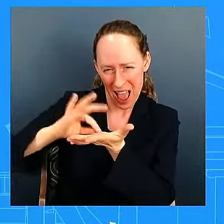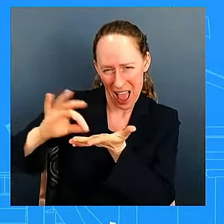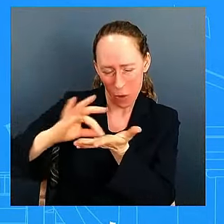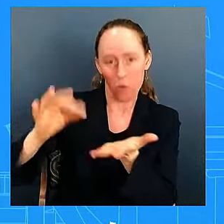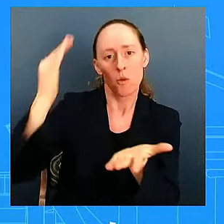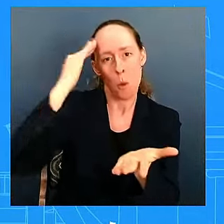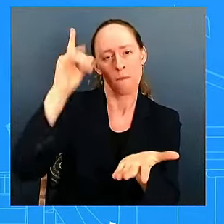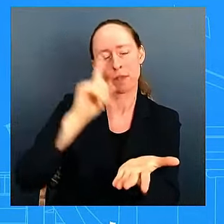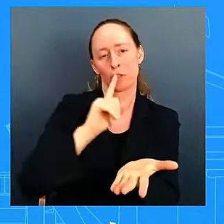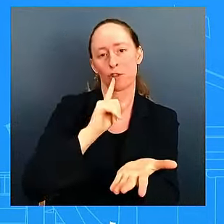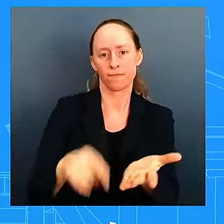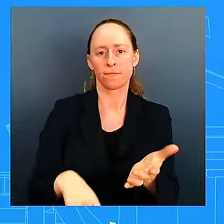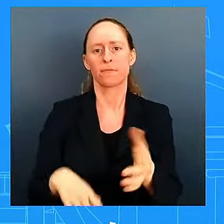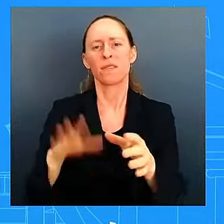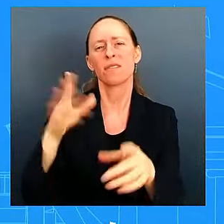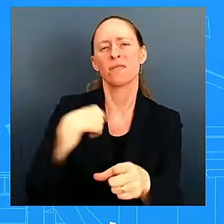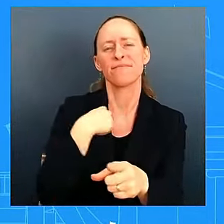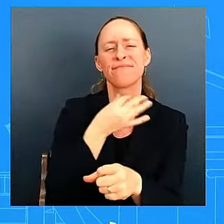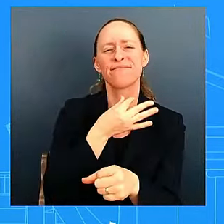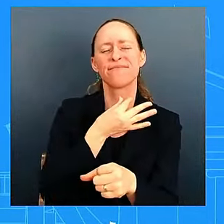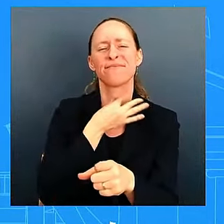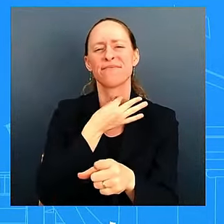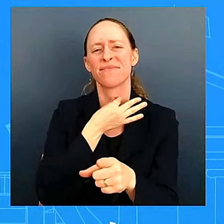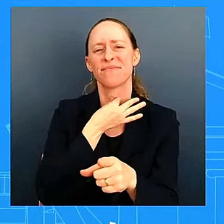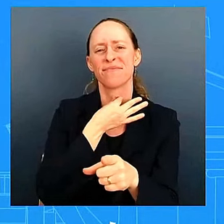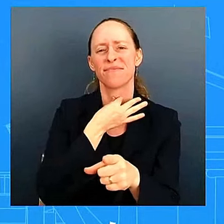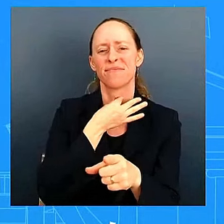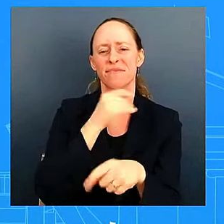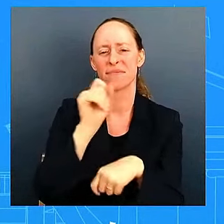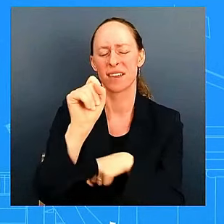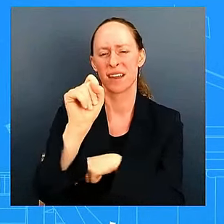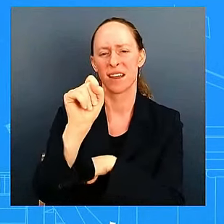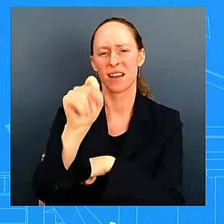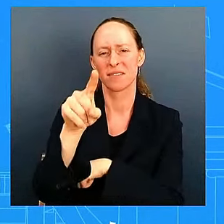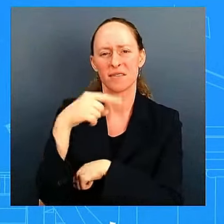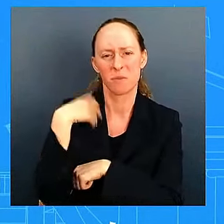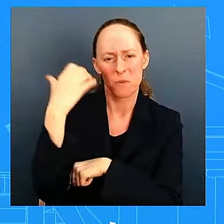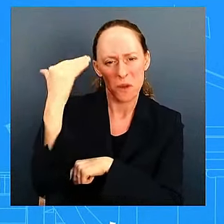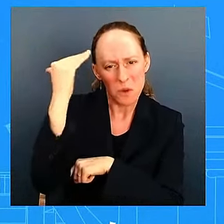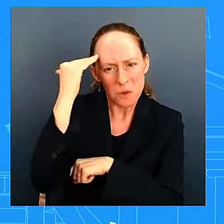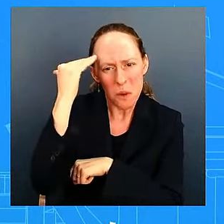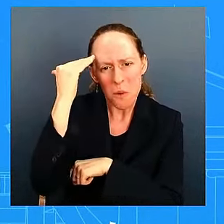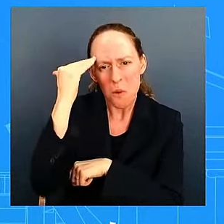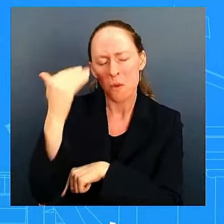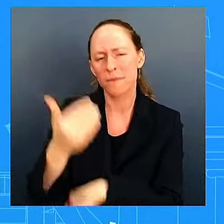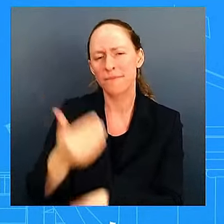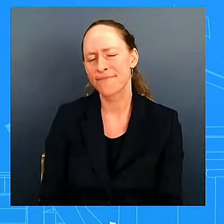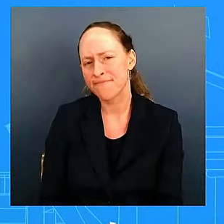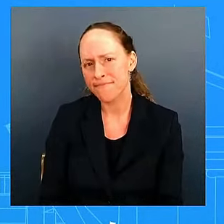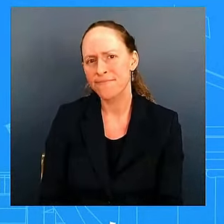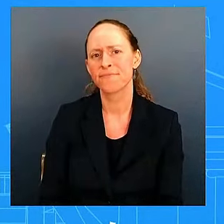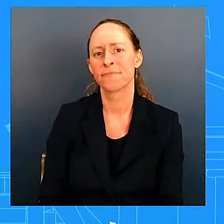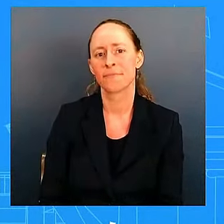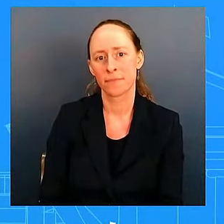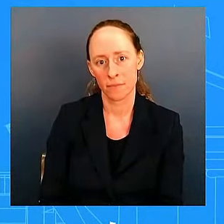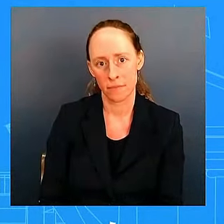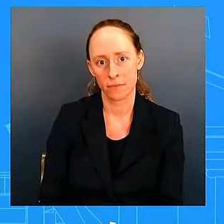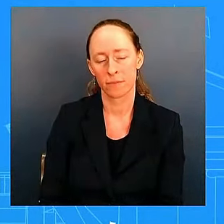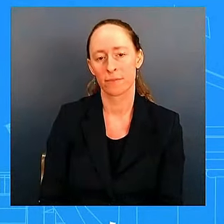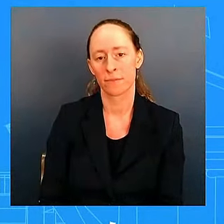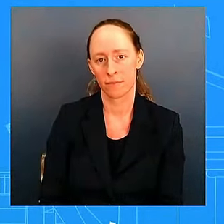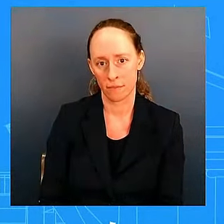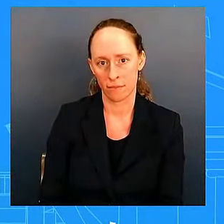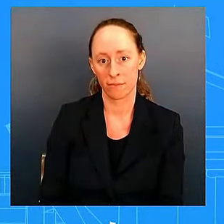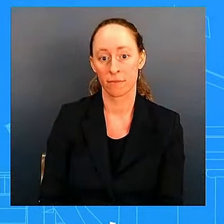and then it moved as the storm moved inland were you surprised by the impacts uh on flooding side was there something